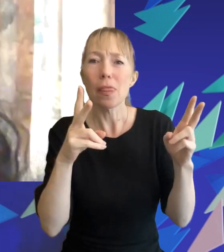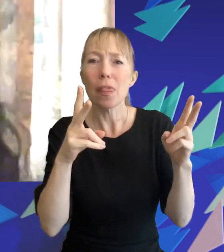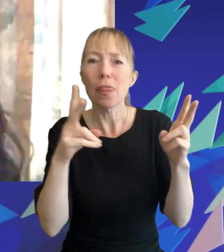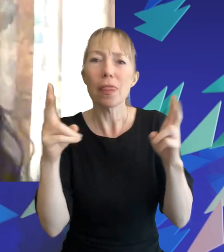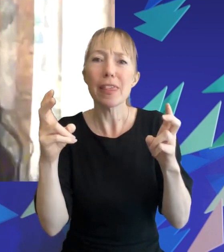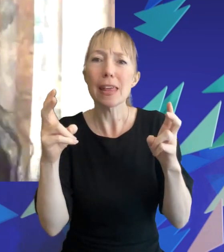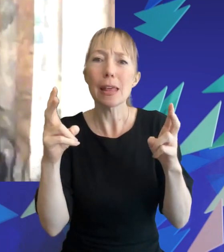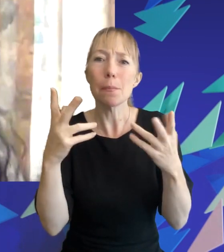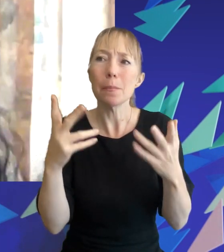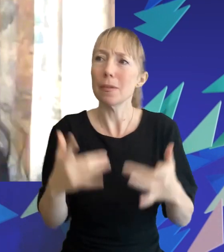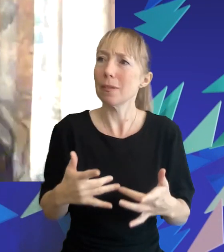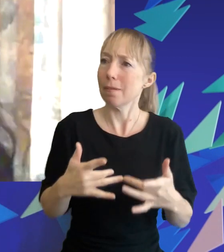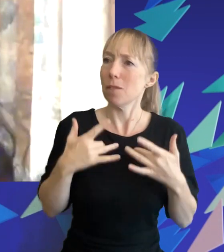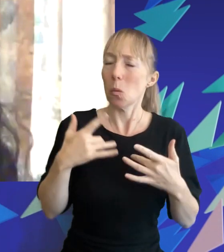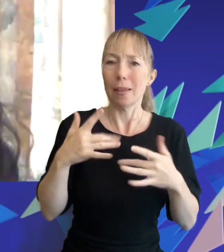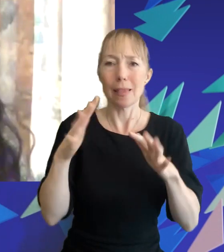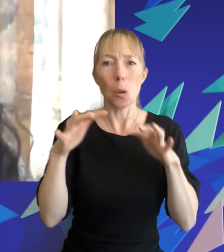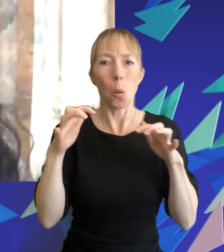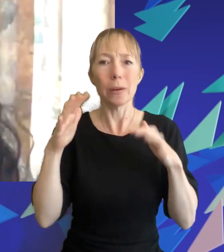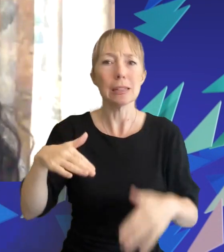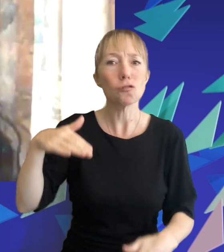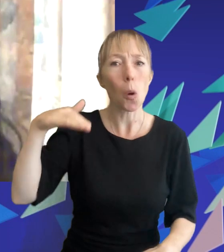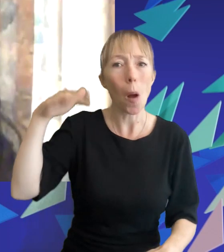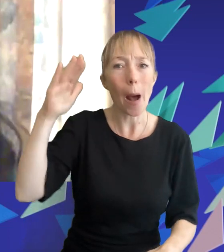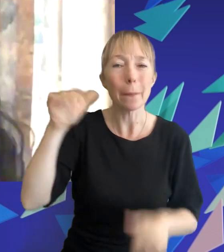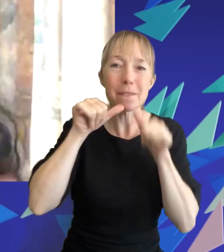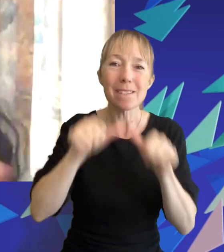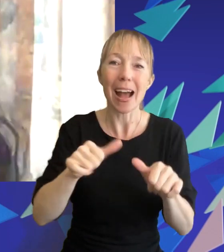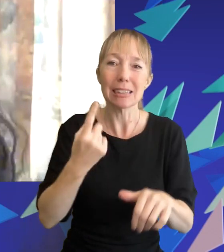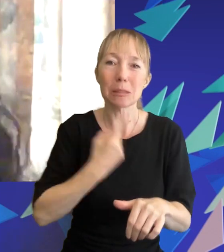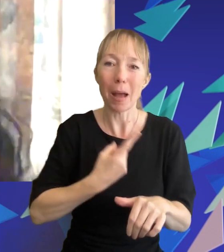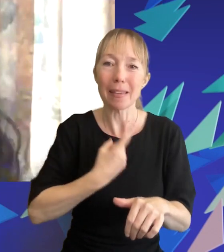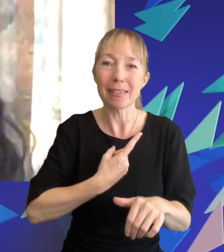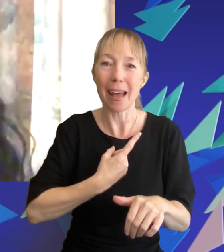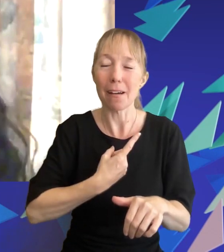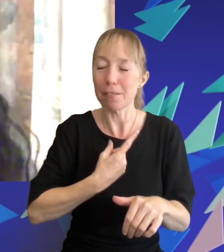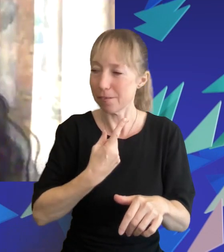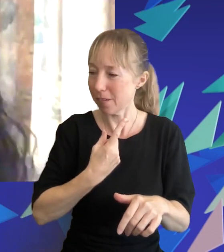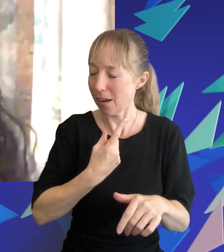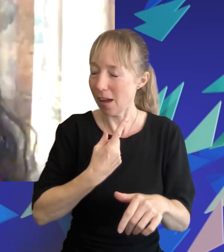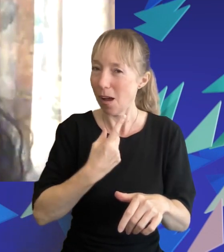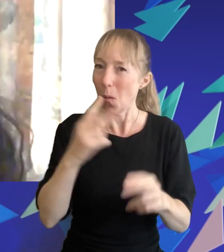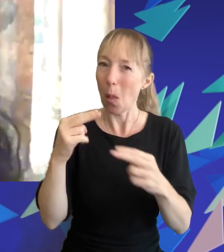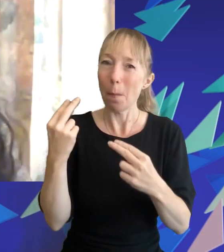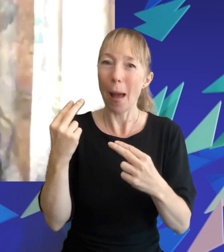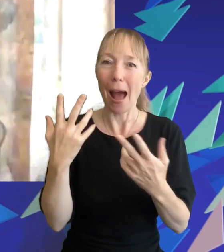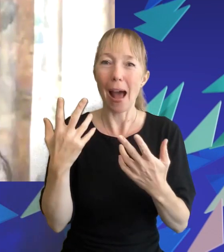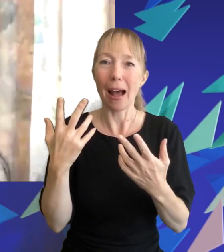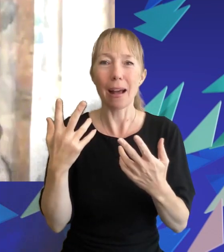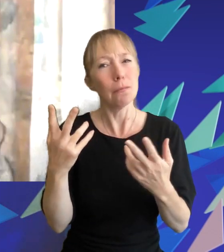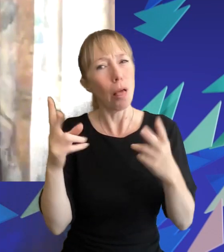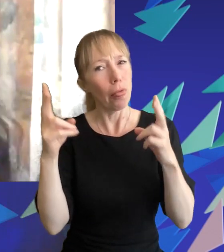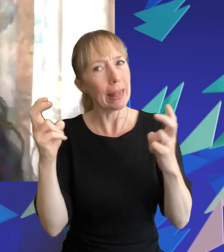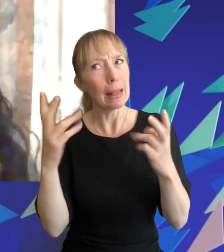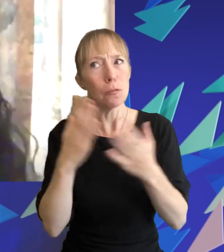as the audience got older i would say for fans such as myself if anything we've come to realize that themes were so much more mature and